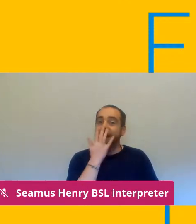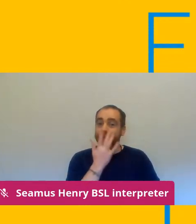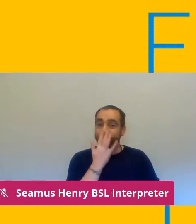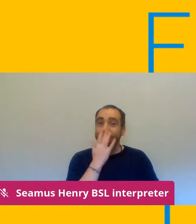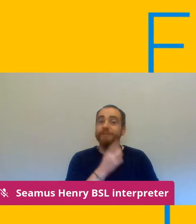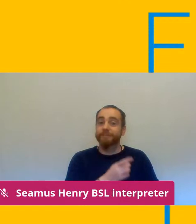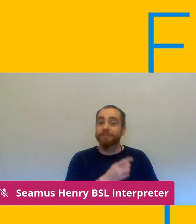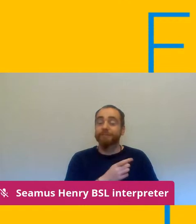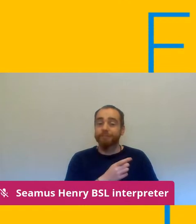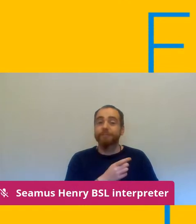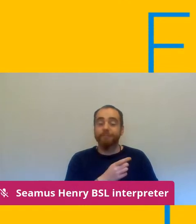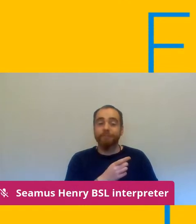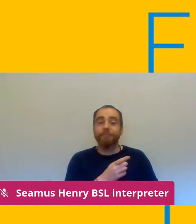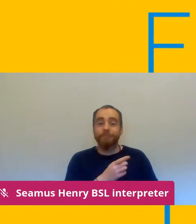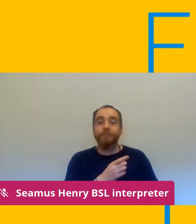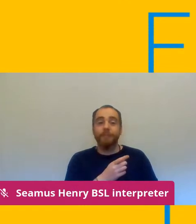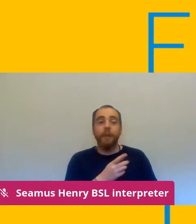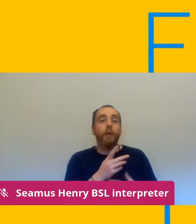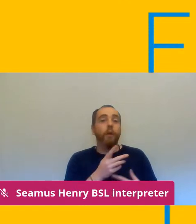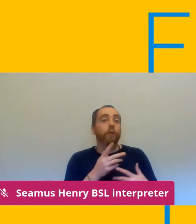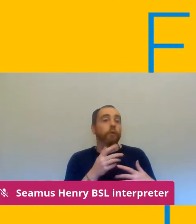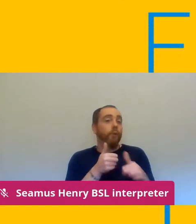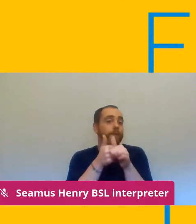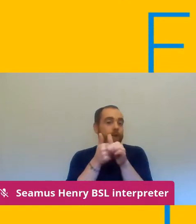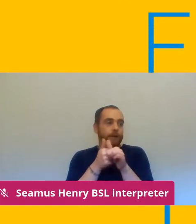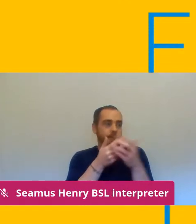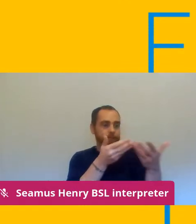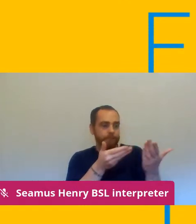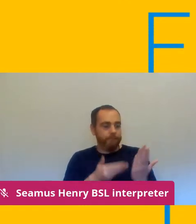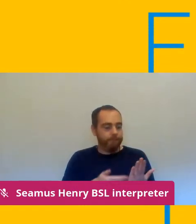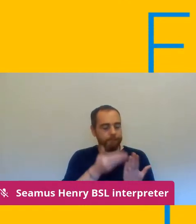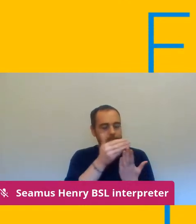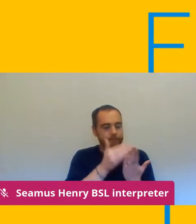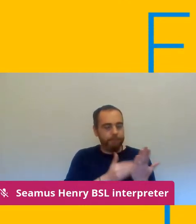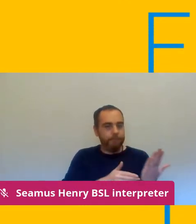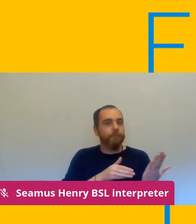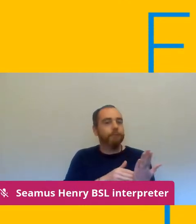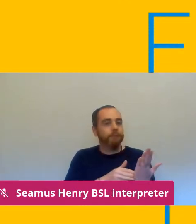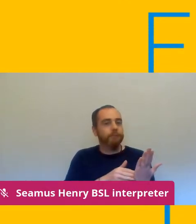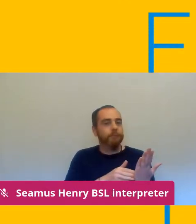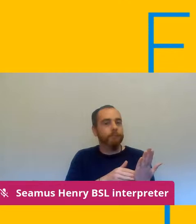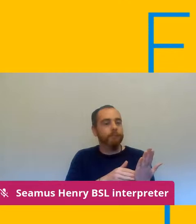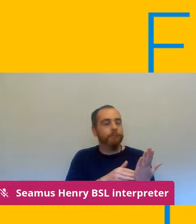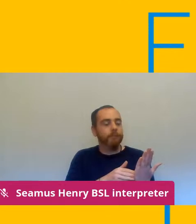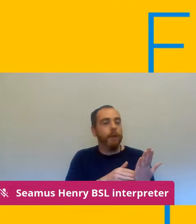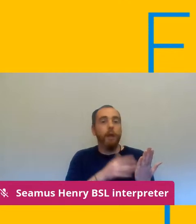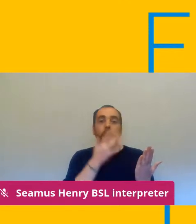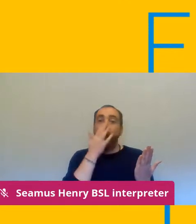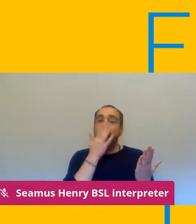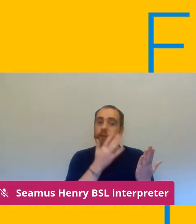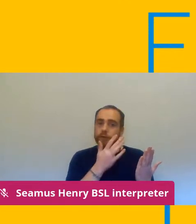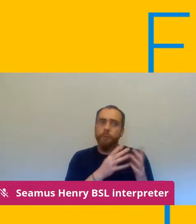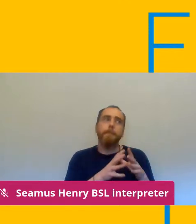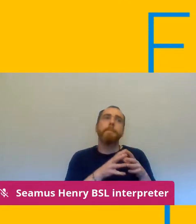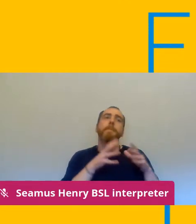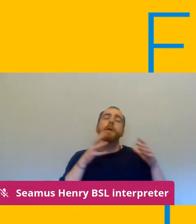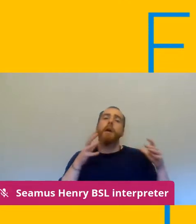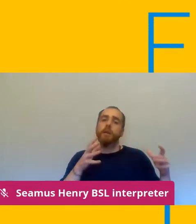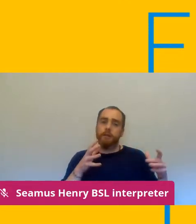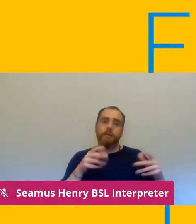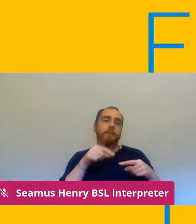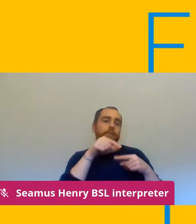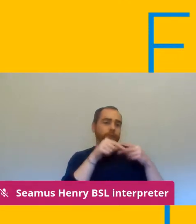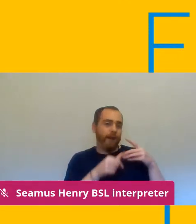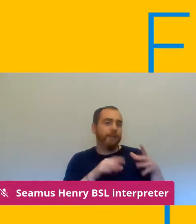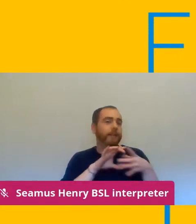advice that we're being given and and the the knowledge is saying that age is the biggest factor now again this